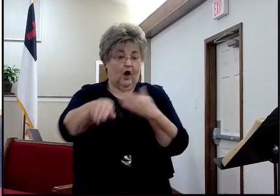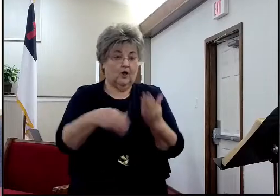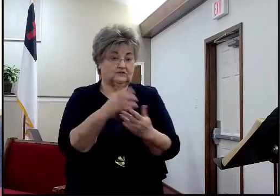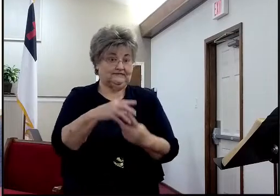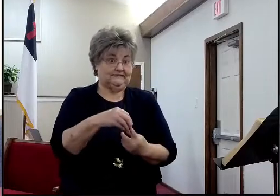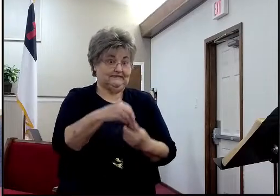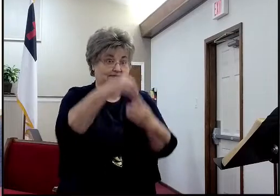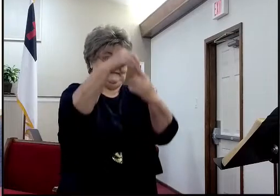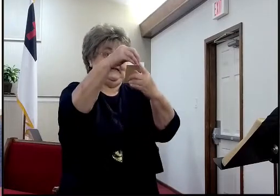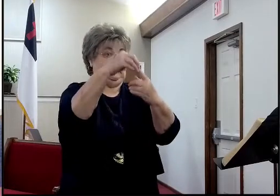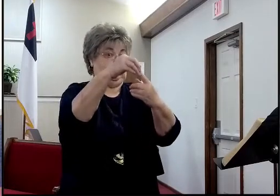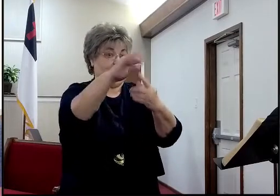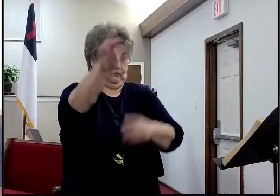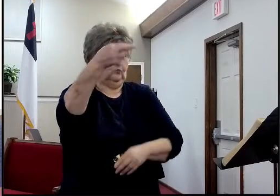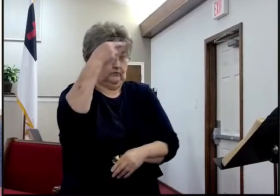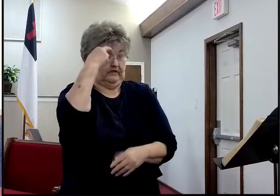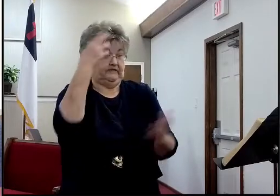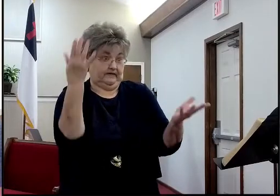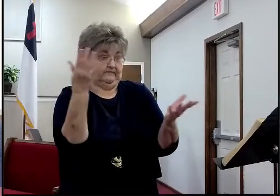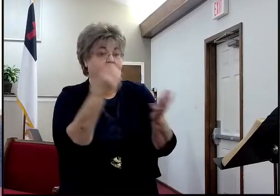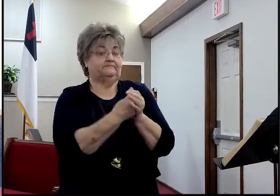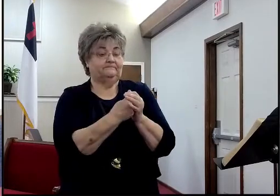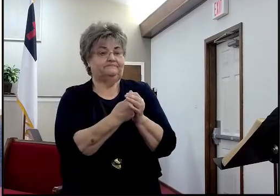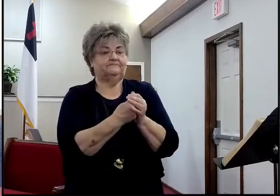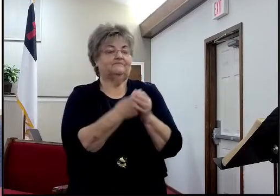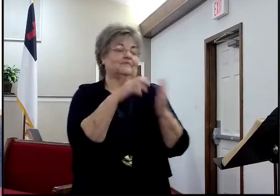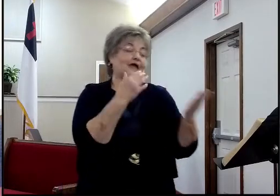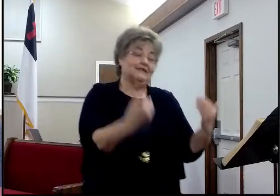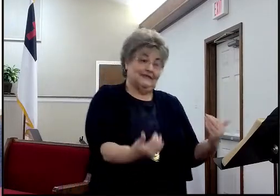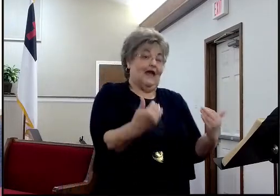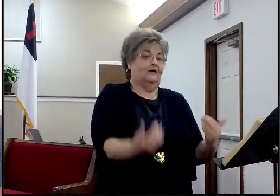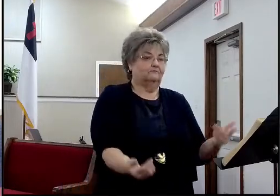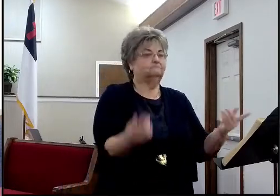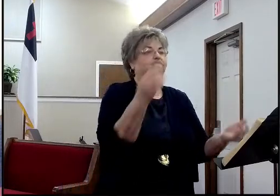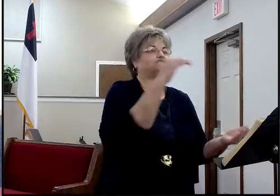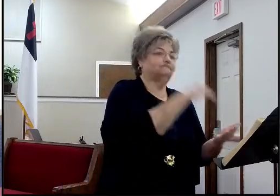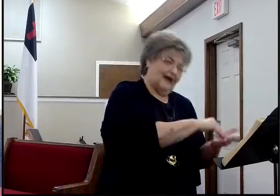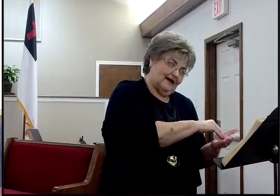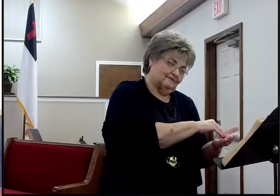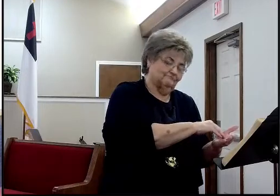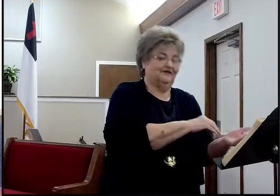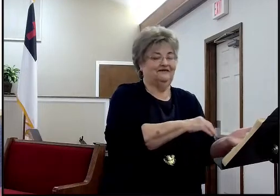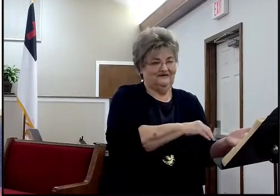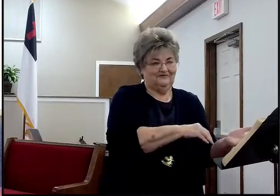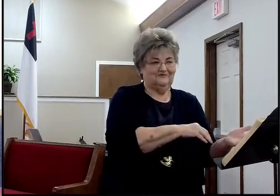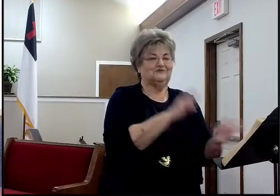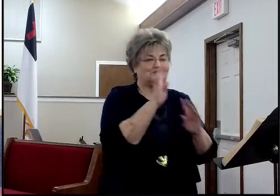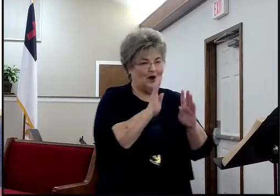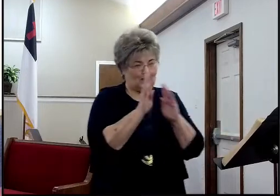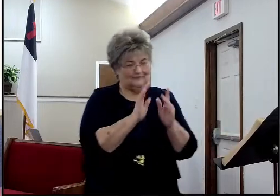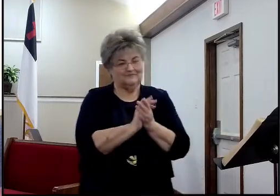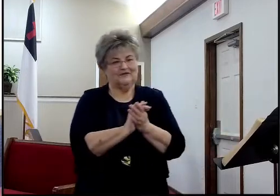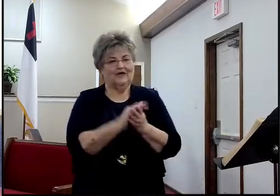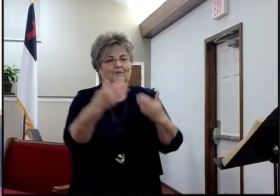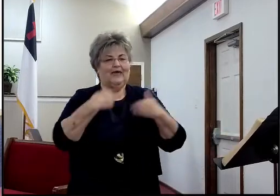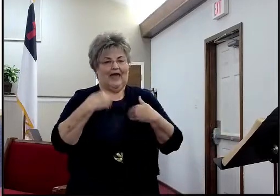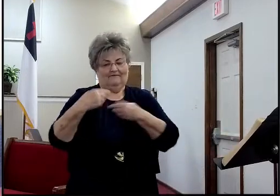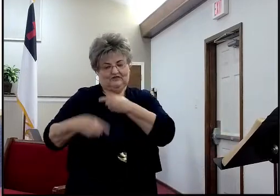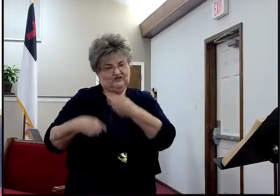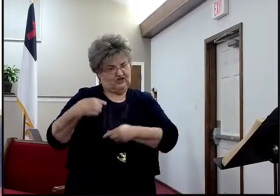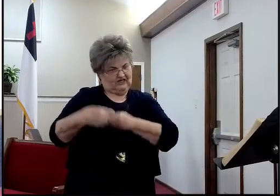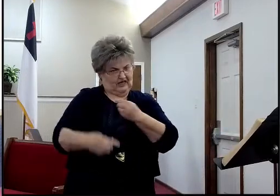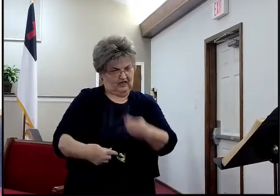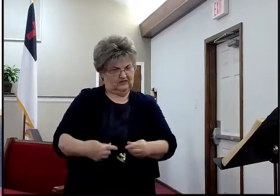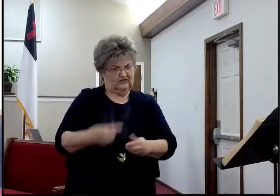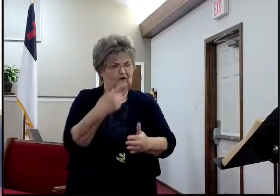purposeful. And so don't do that. So back to our original, conversation, right? We have this genealogy, and